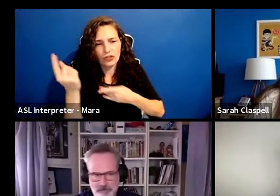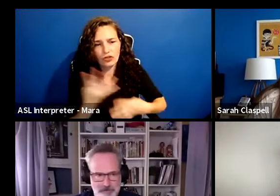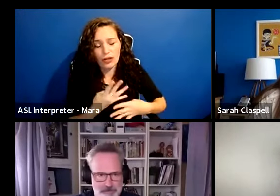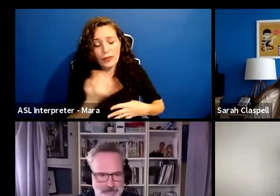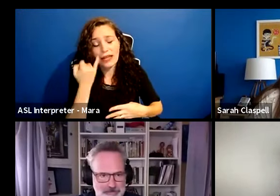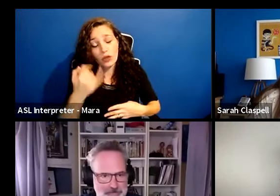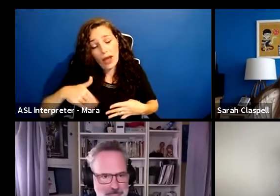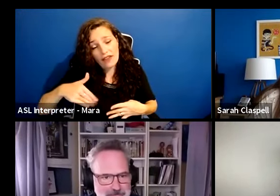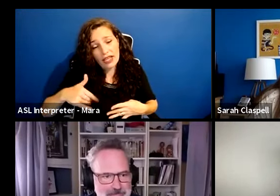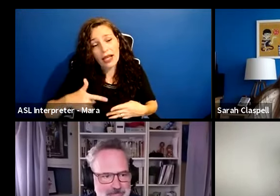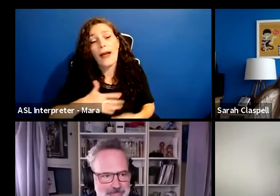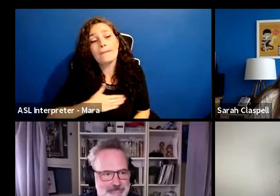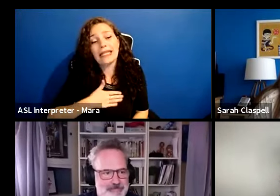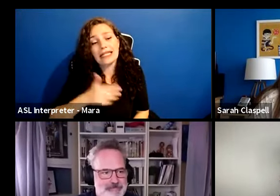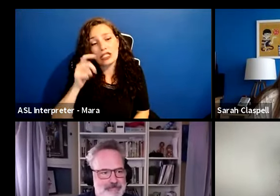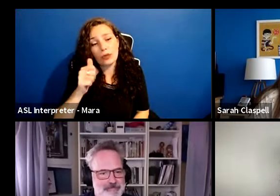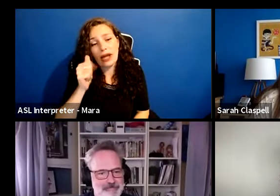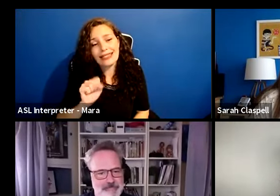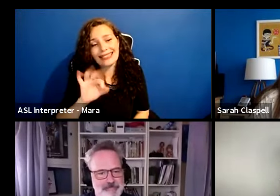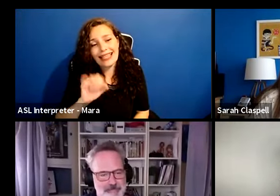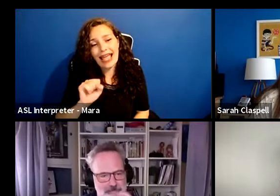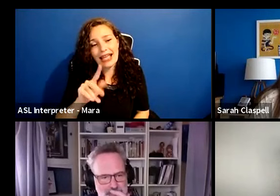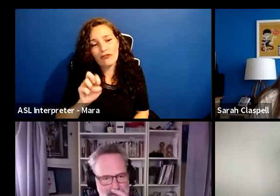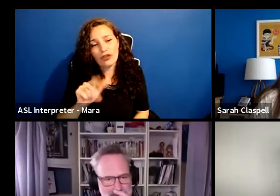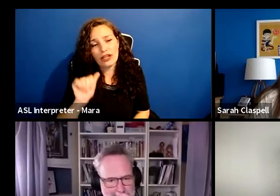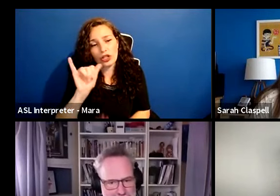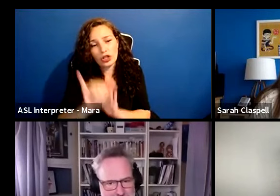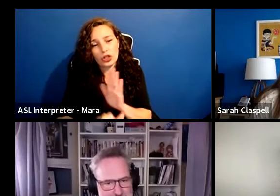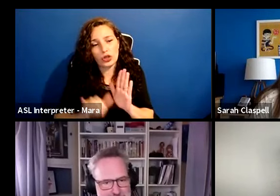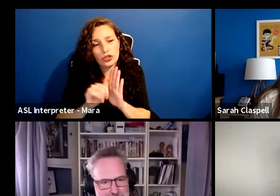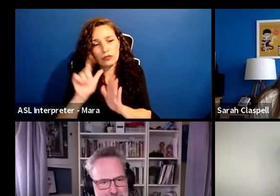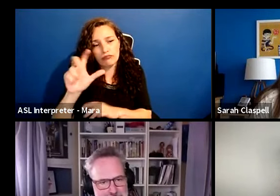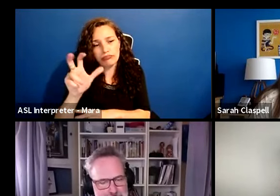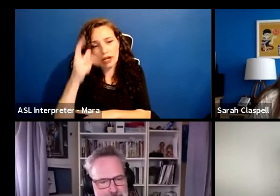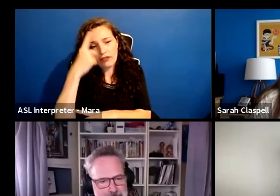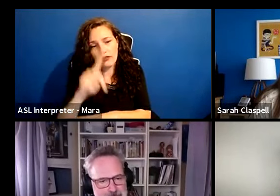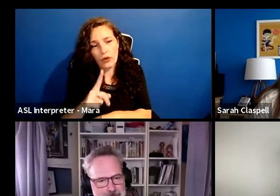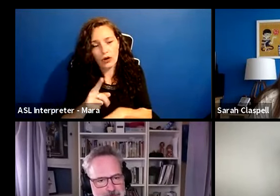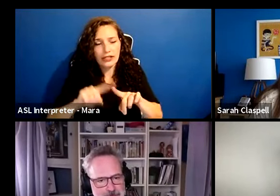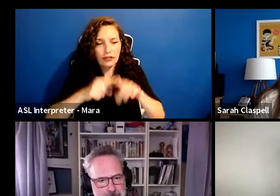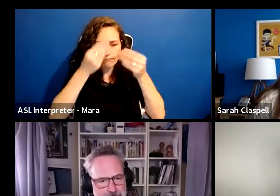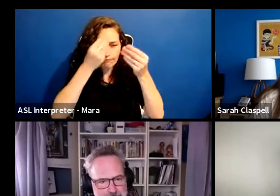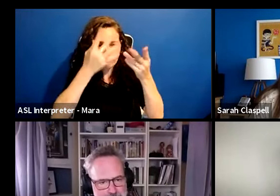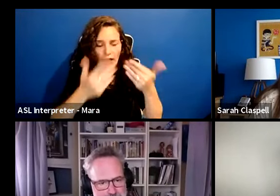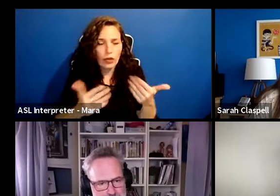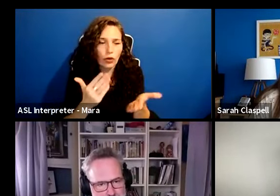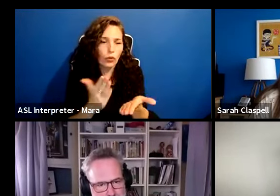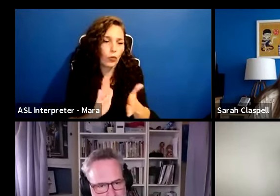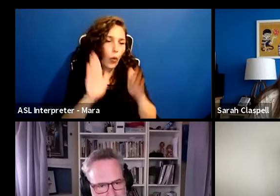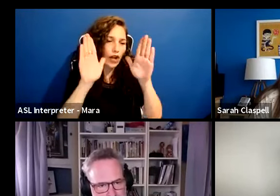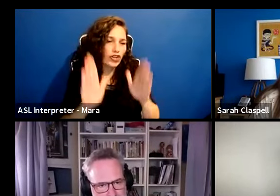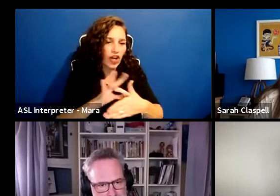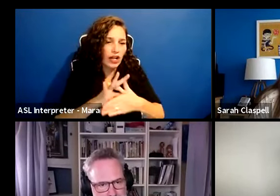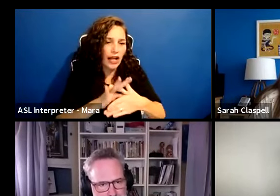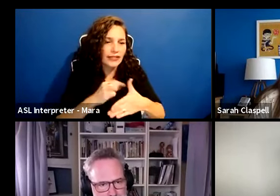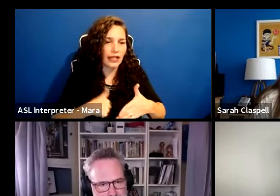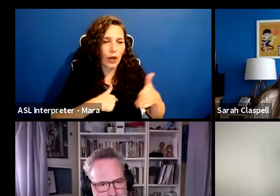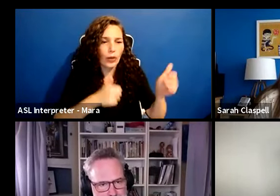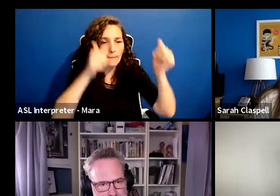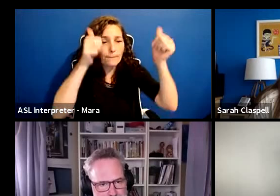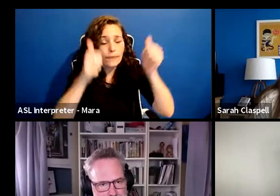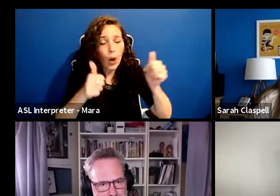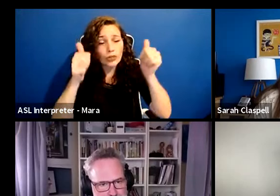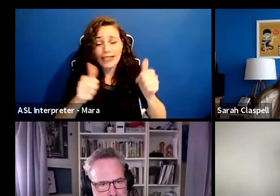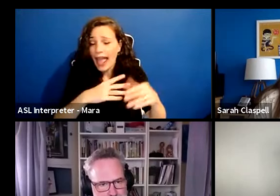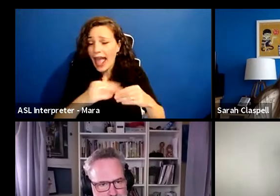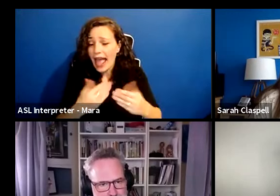please again, subscribe to SAG-AFTRA's YouTube channel to get updates on the great content that we, uh, we've been posting and, uh,